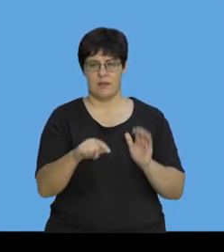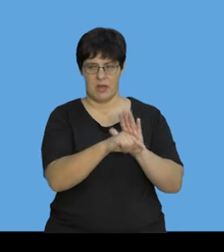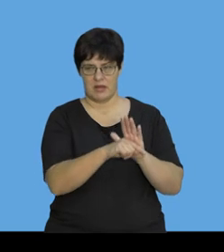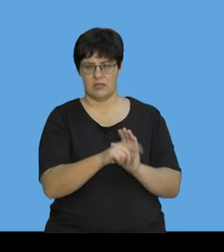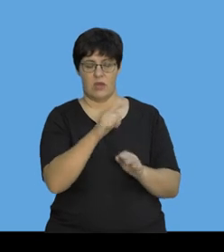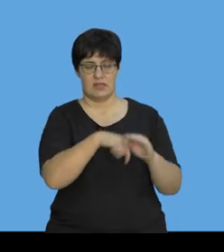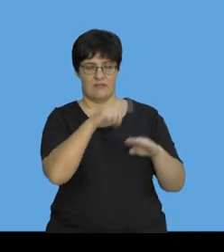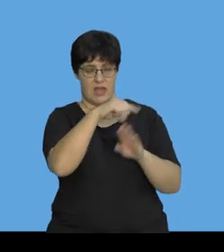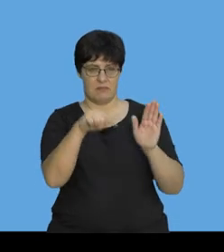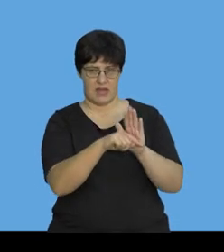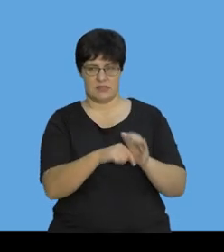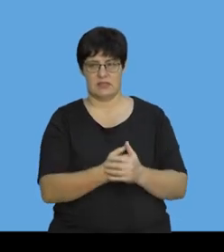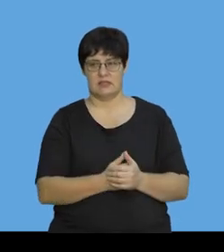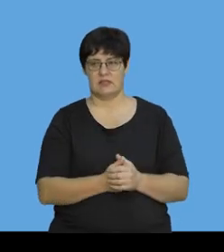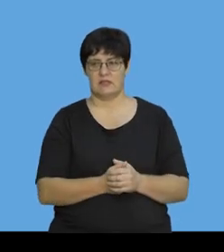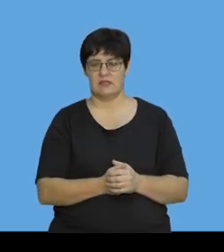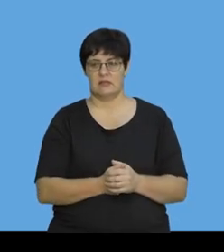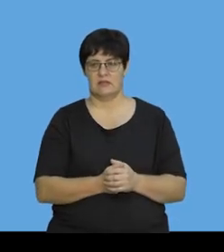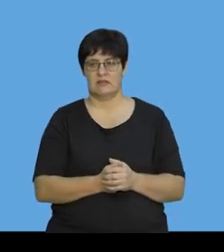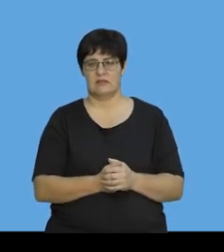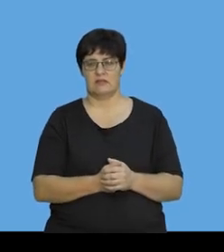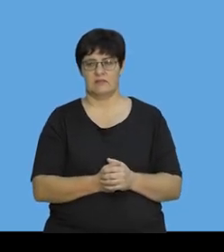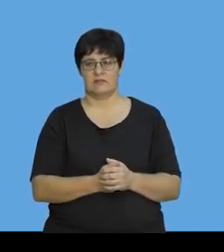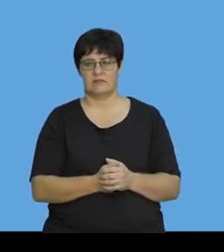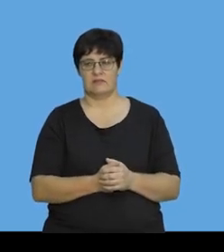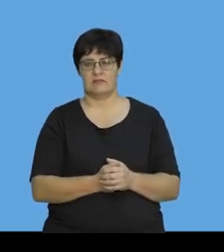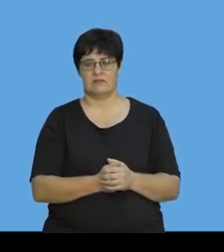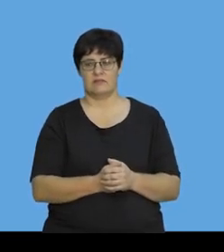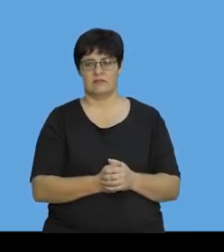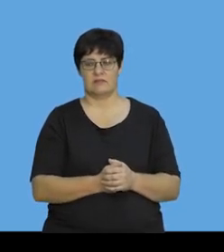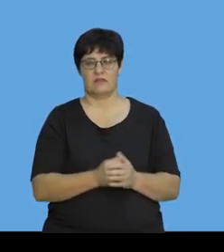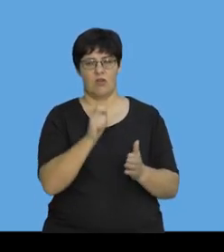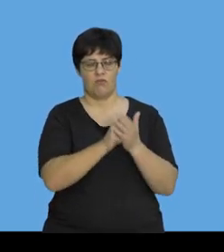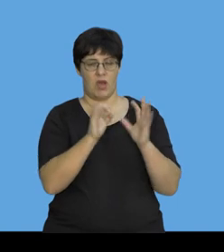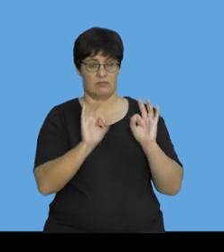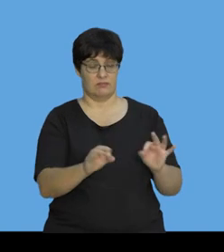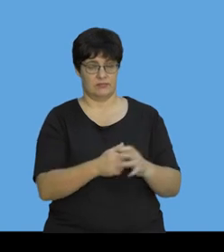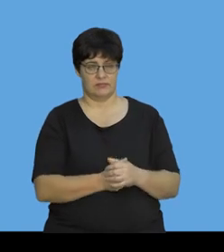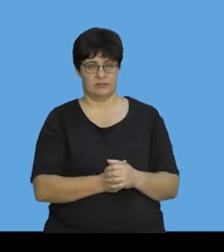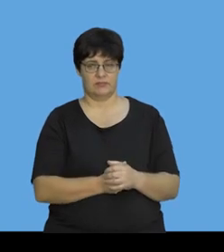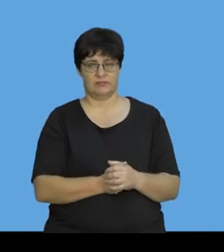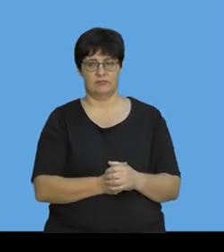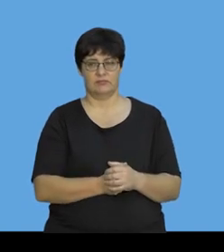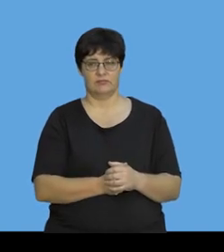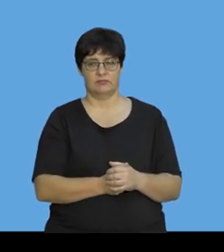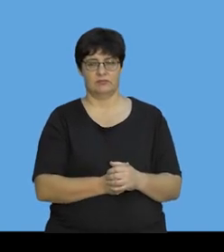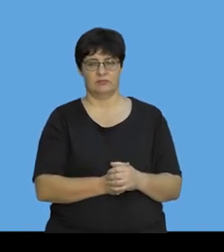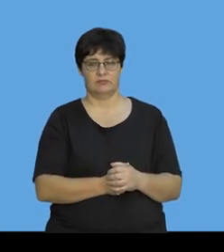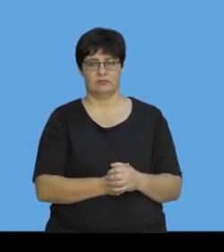This, well, that would be minus, because I was dividing by minus, so let's just write this properly.